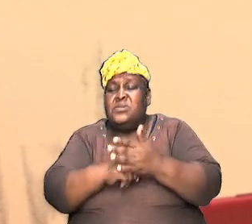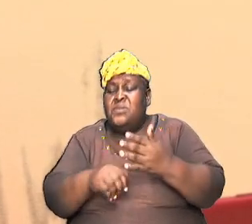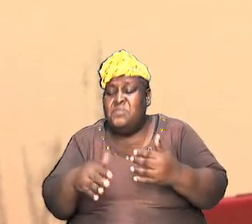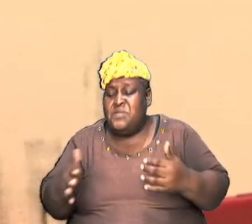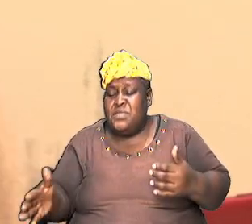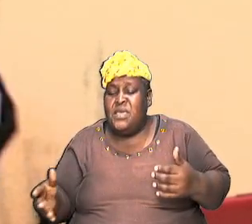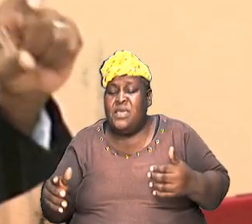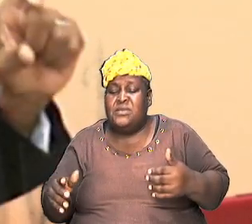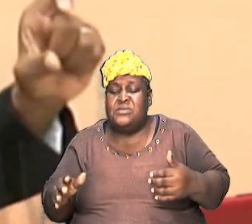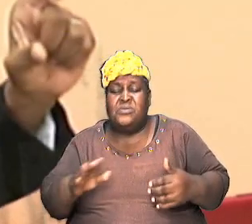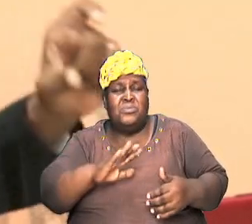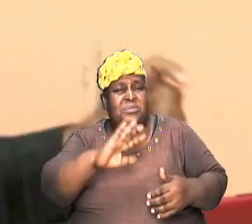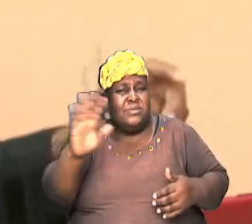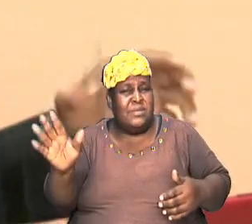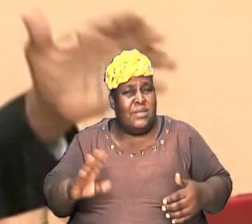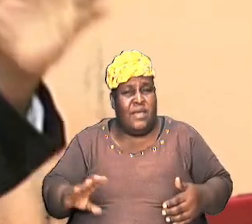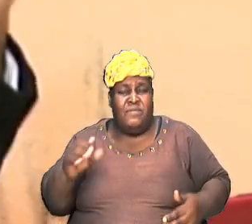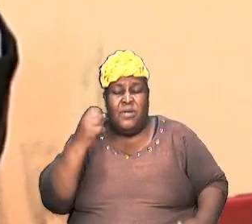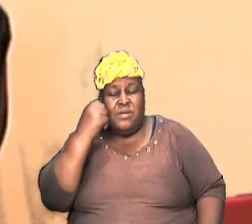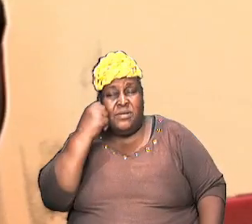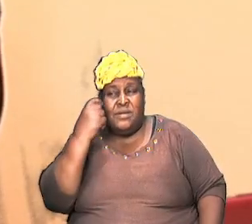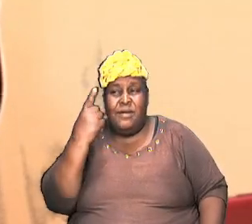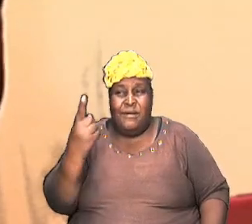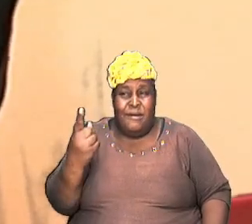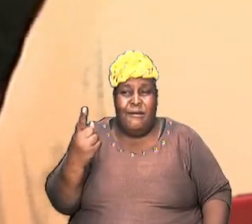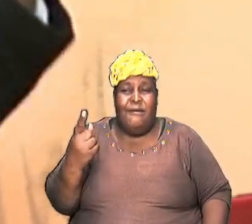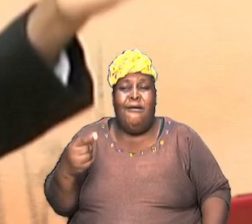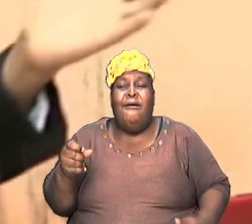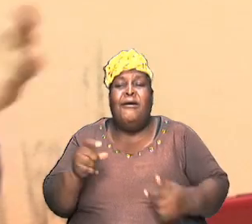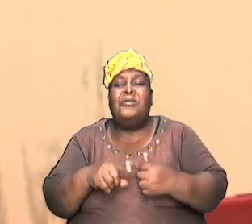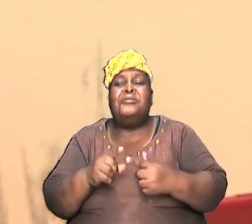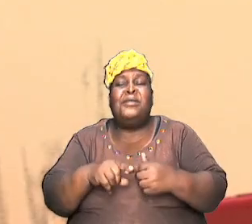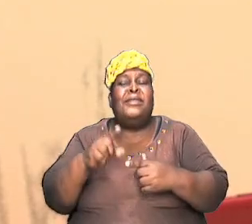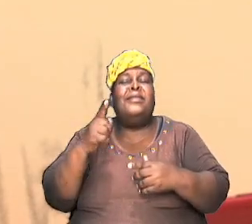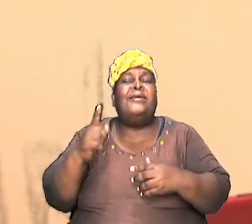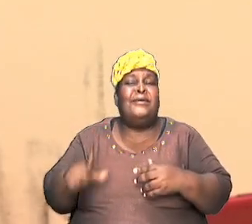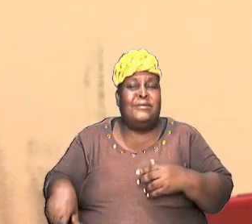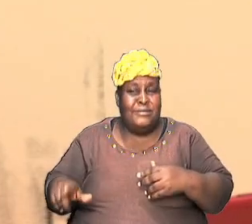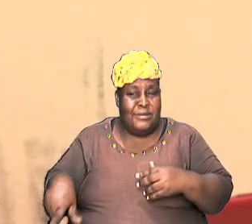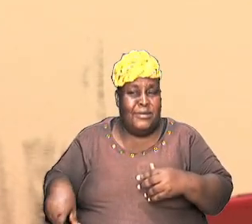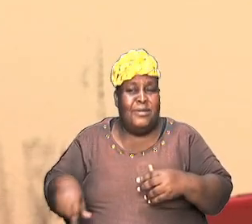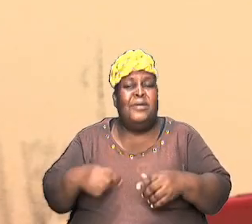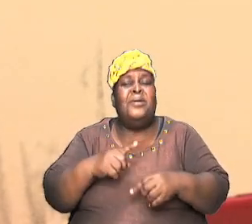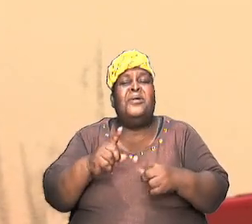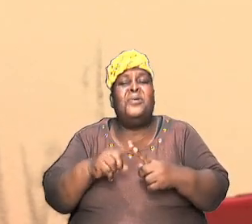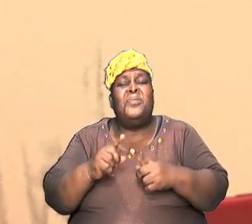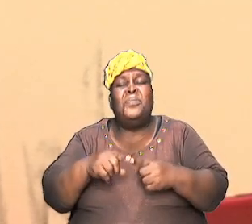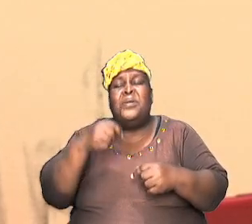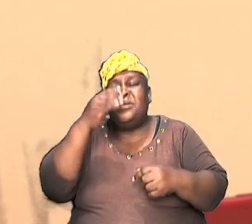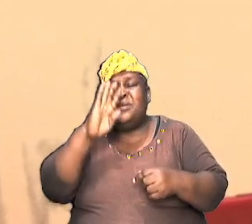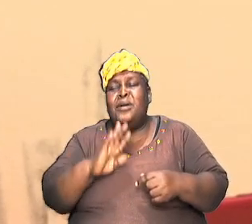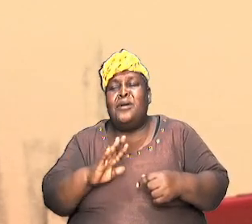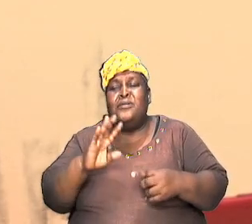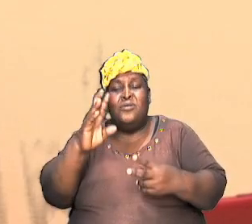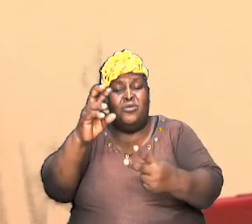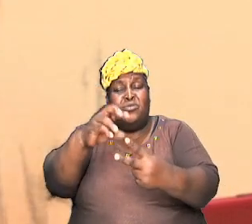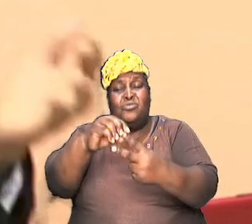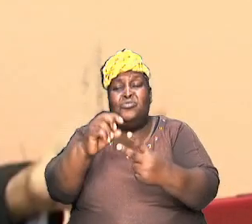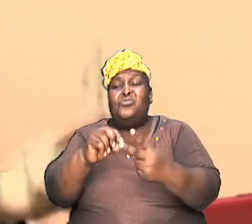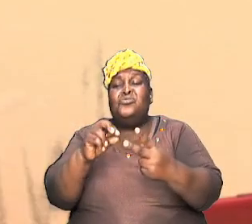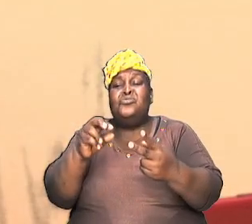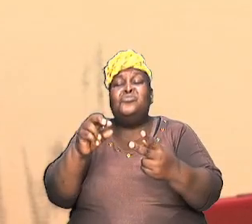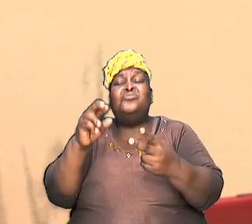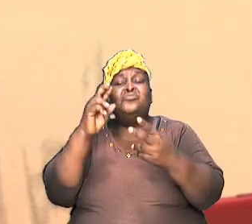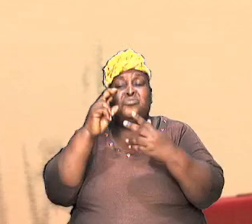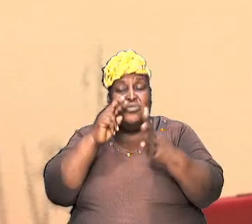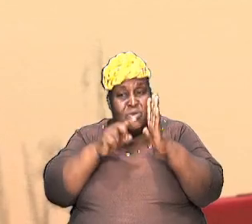will never understand until later on when God chooses to reveal it to us in the